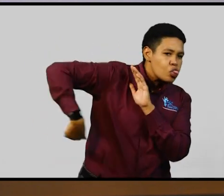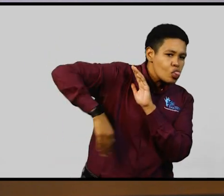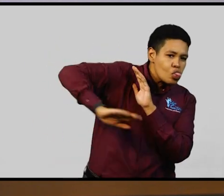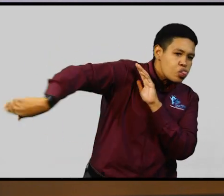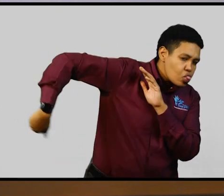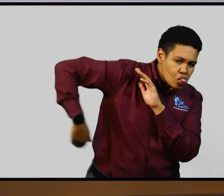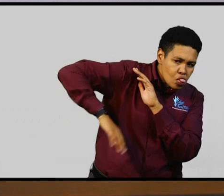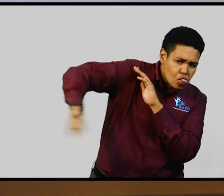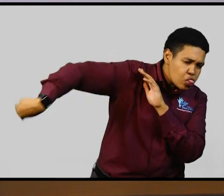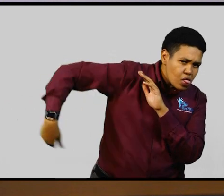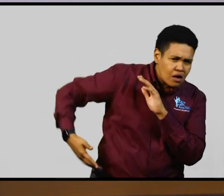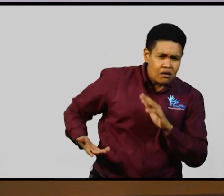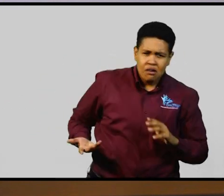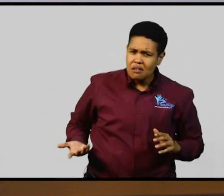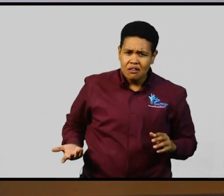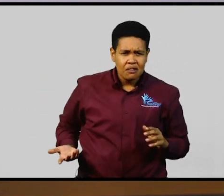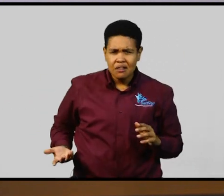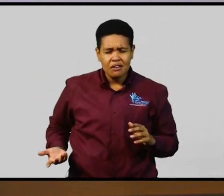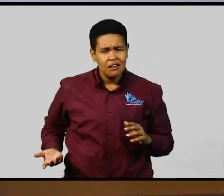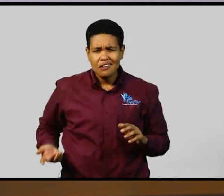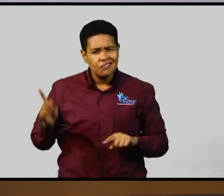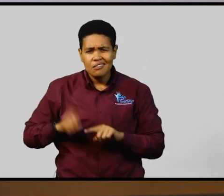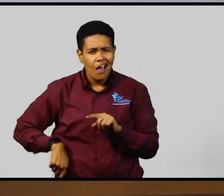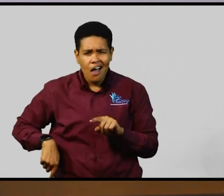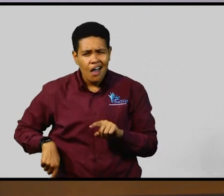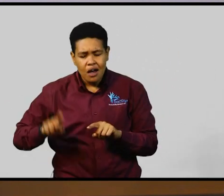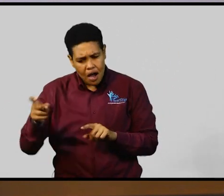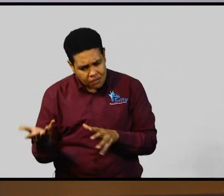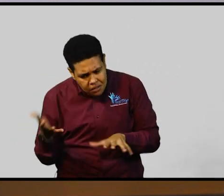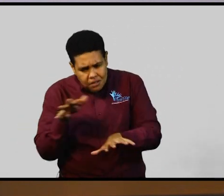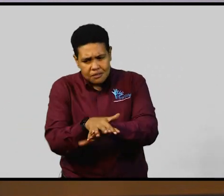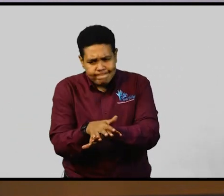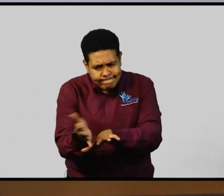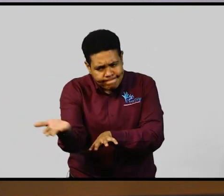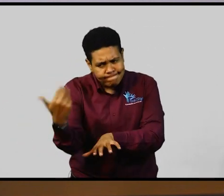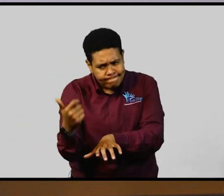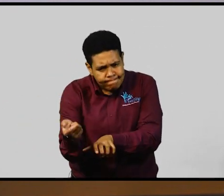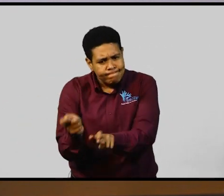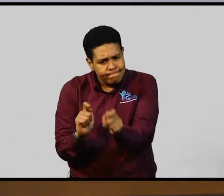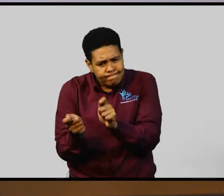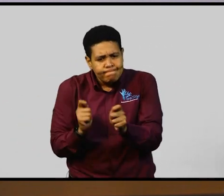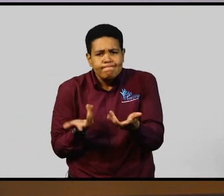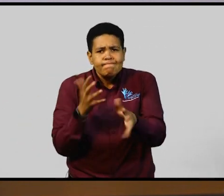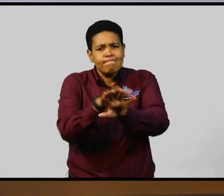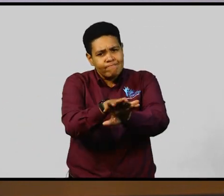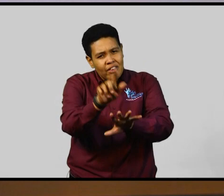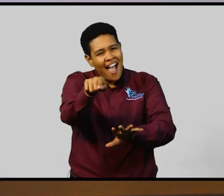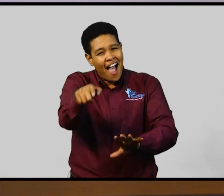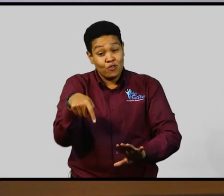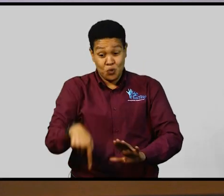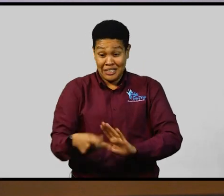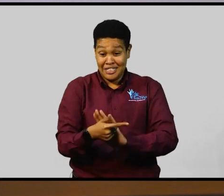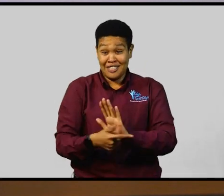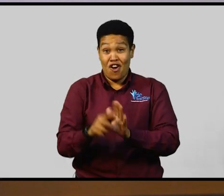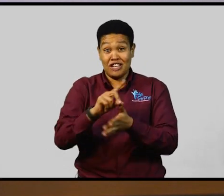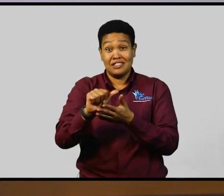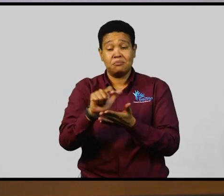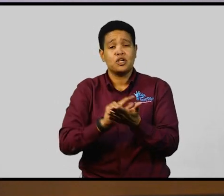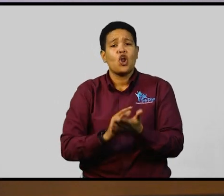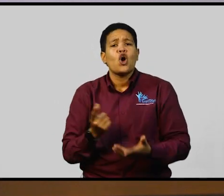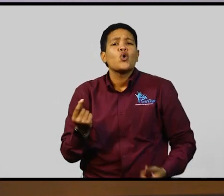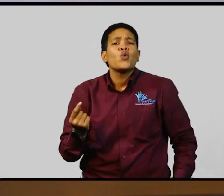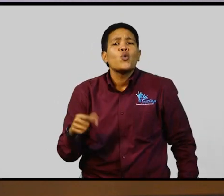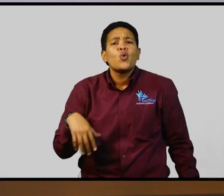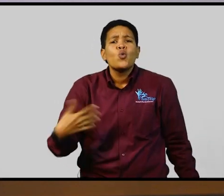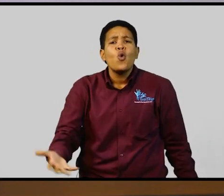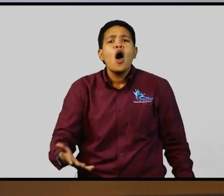from the mainstream of our society. And so what this legislation will do is to